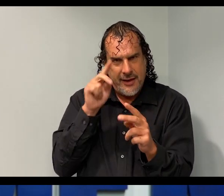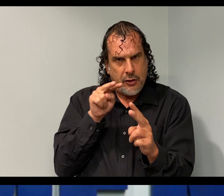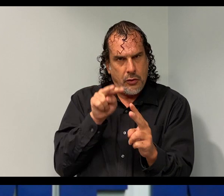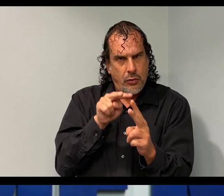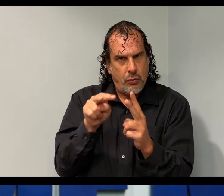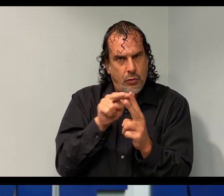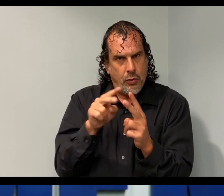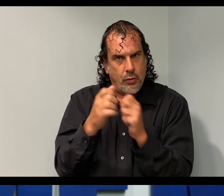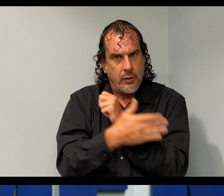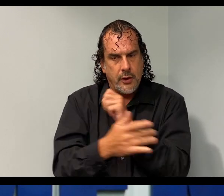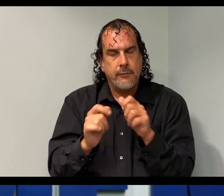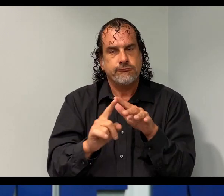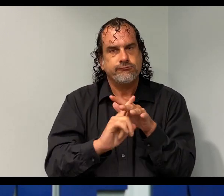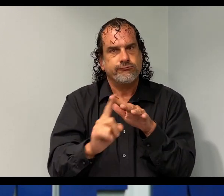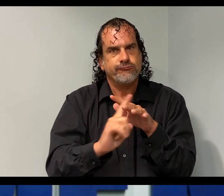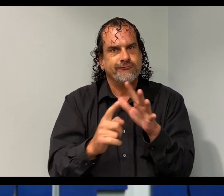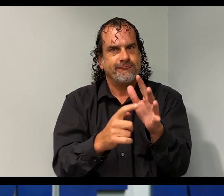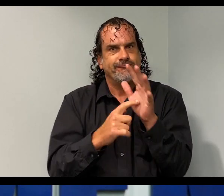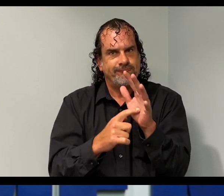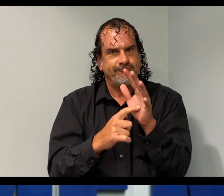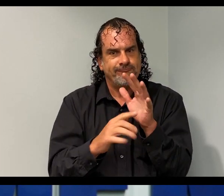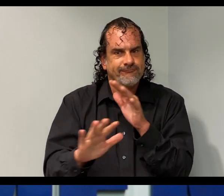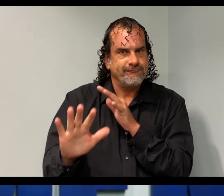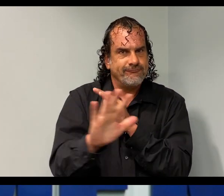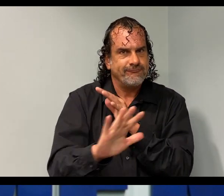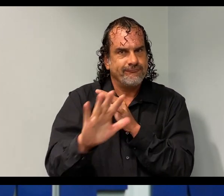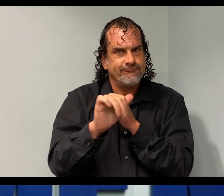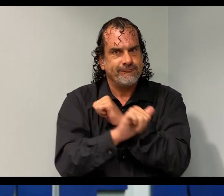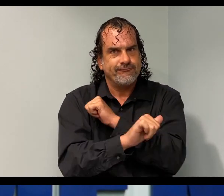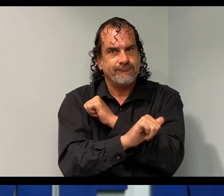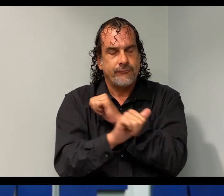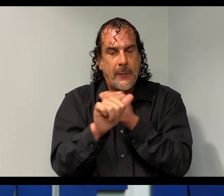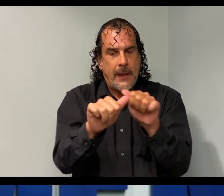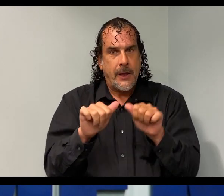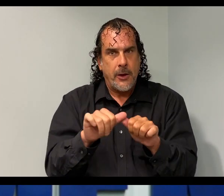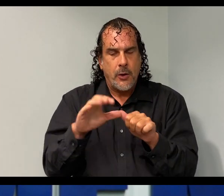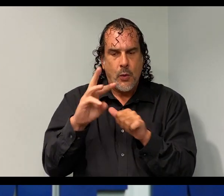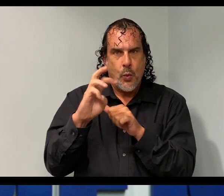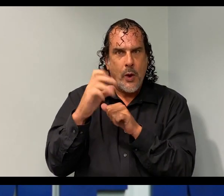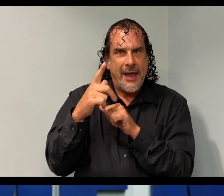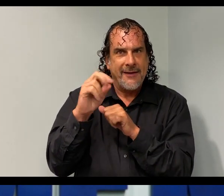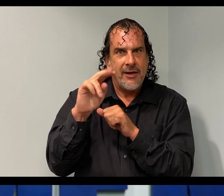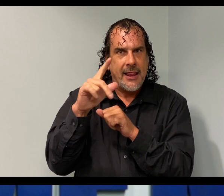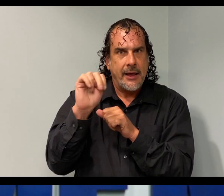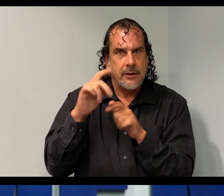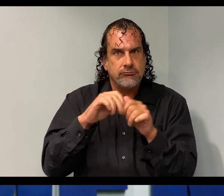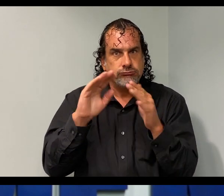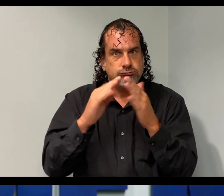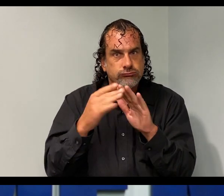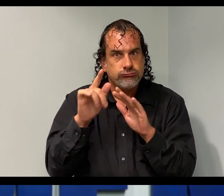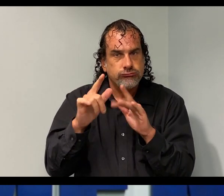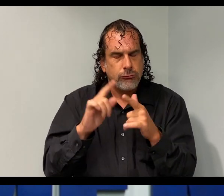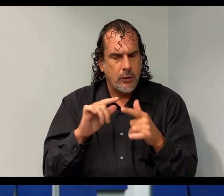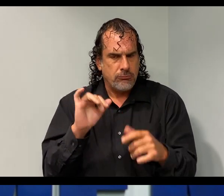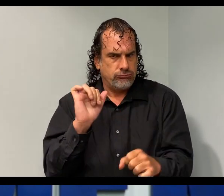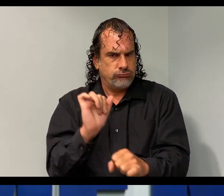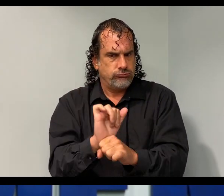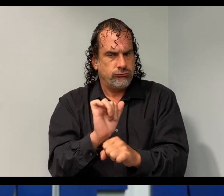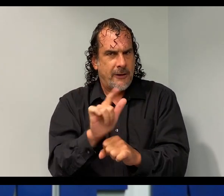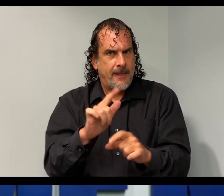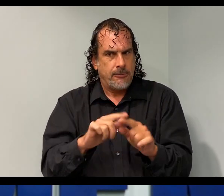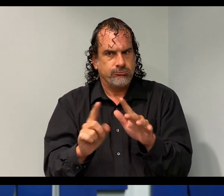we're looking at making some mandatory evacuations in and around the areas of the city of Waveland. They're working those on locally right now.